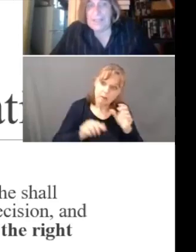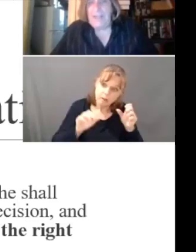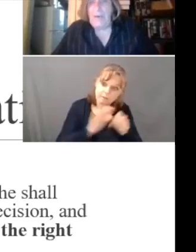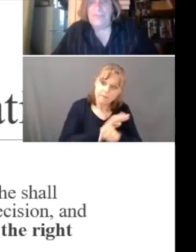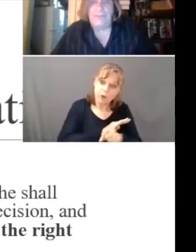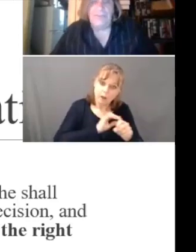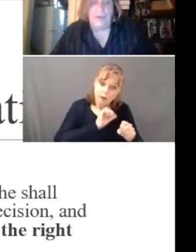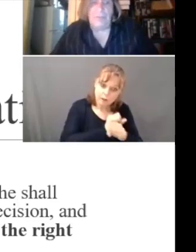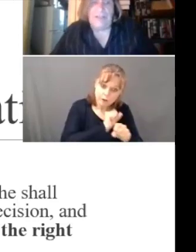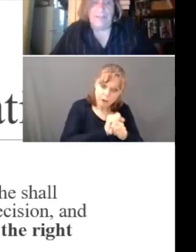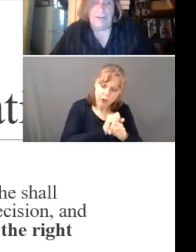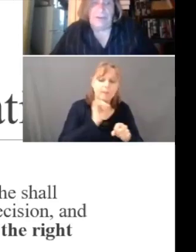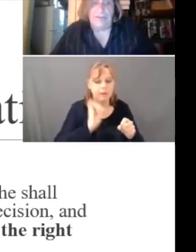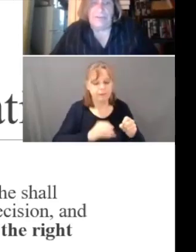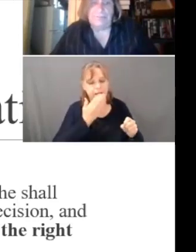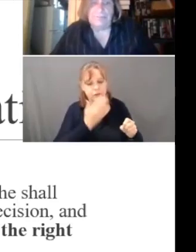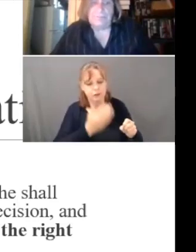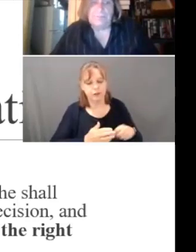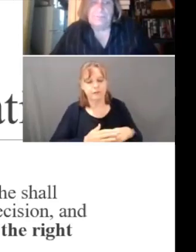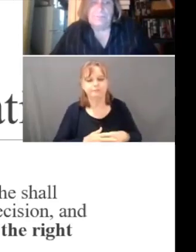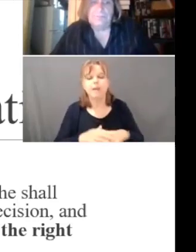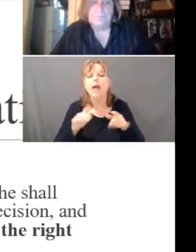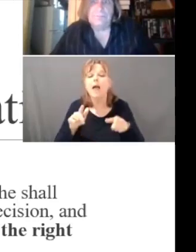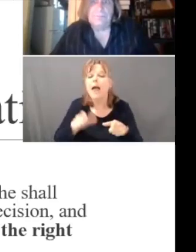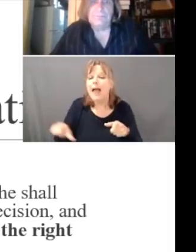Any questions on reconsideration?